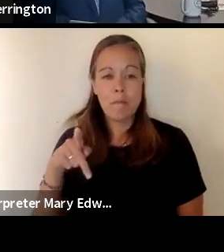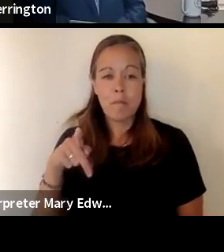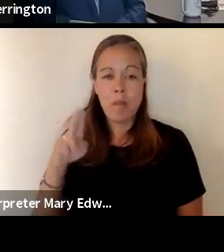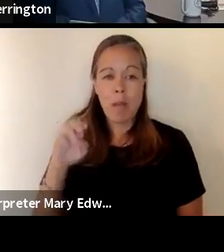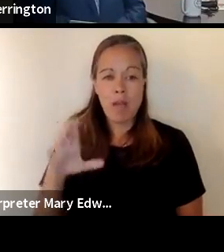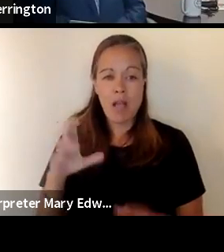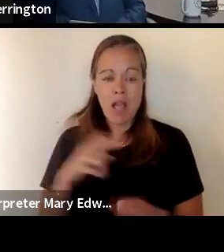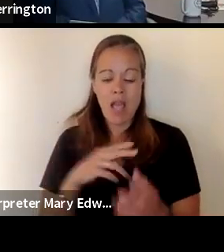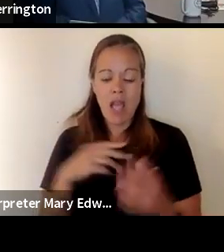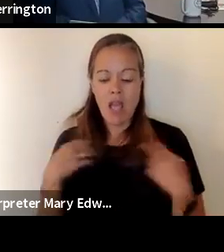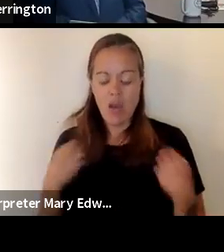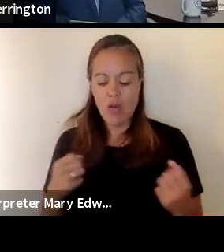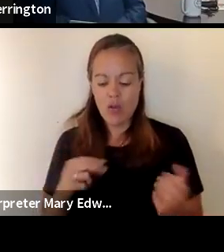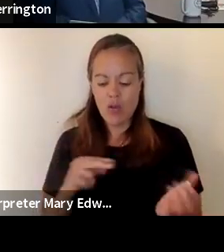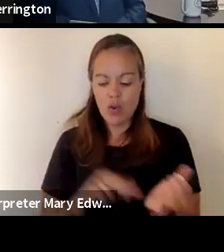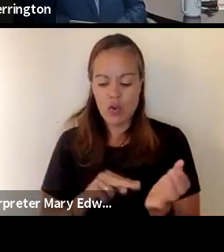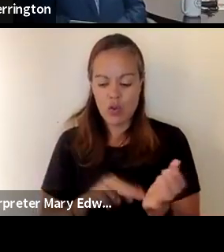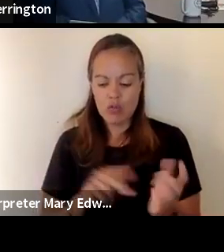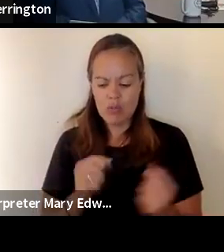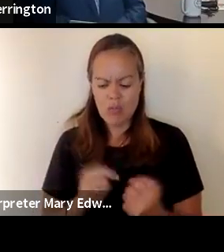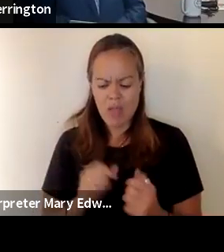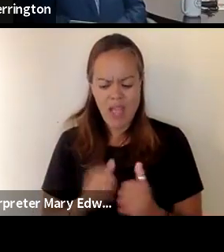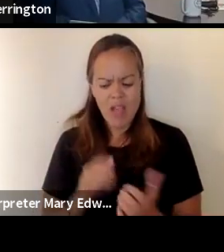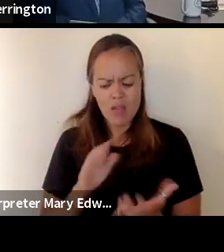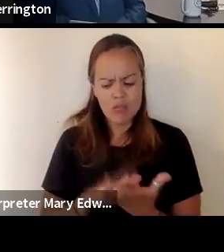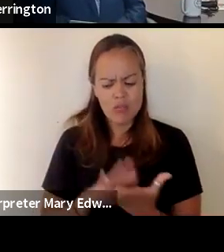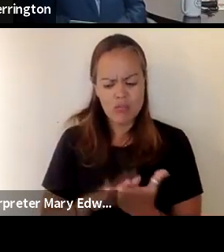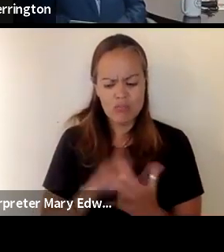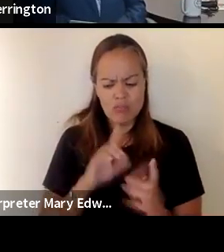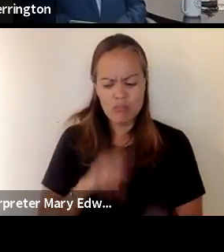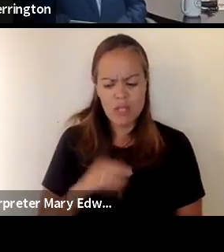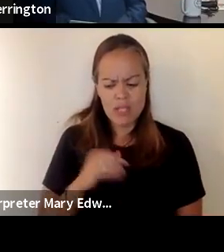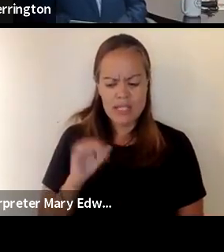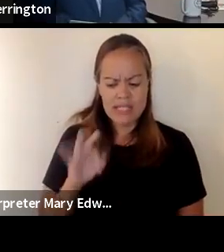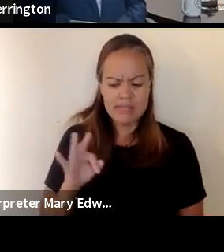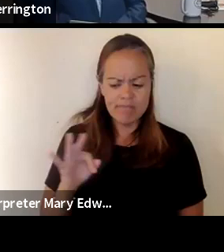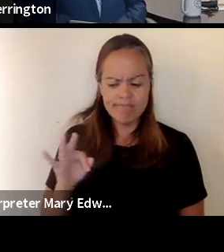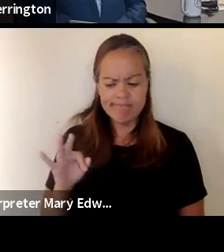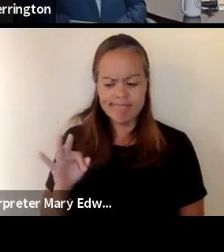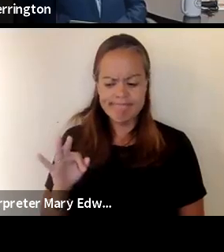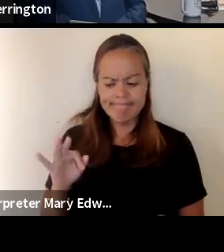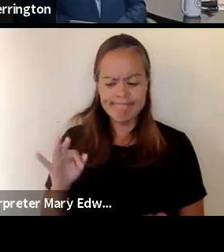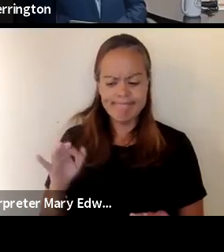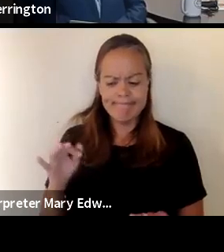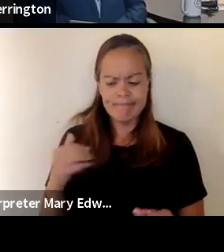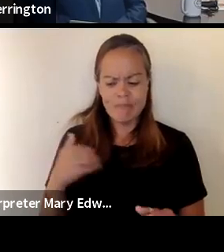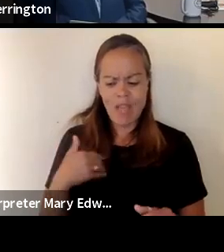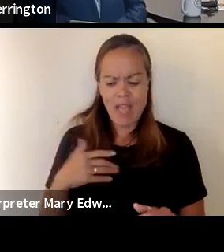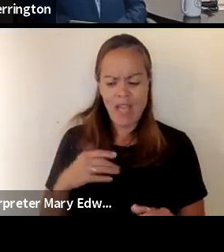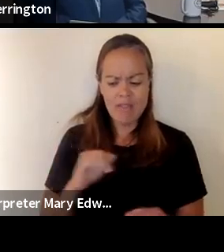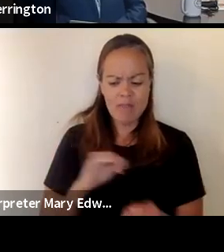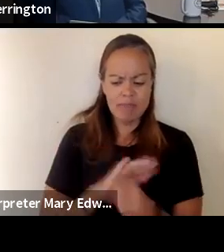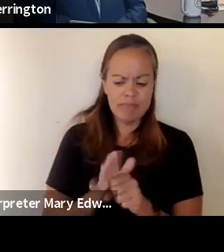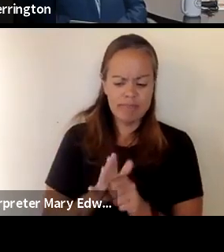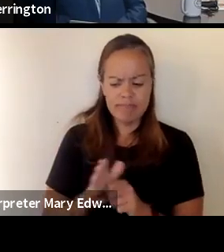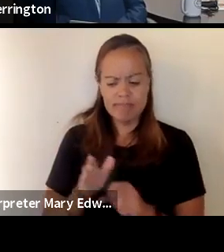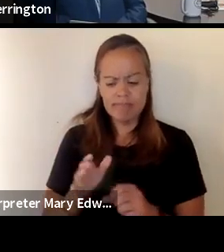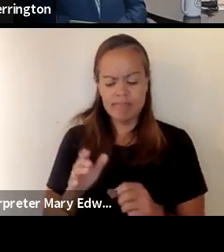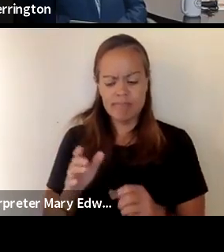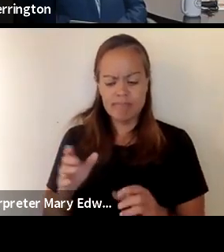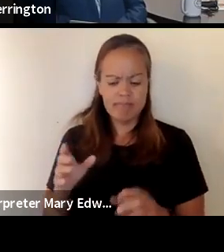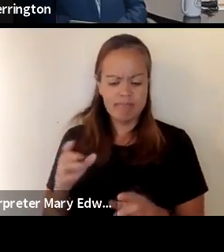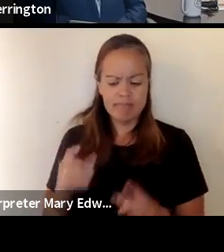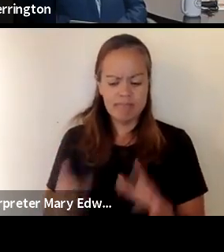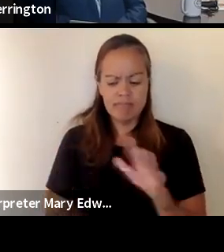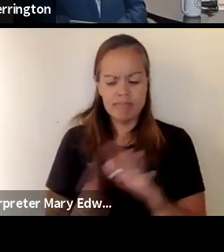respond if there's a case or an outbreak on campus and in particular what are the recommendations for cleaning and sanitation at the school site if there's